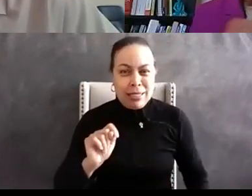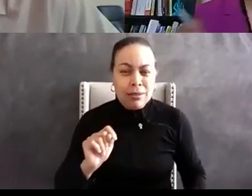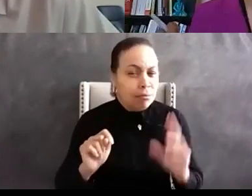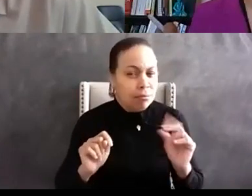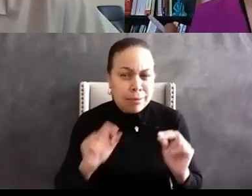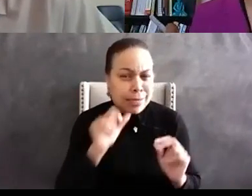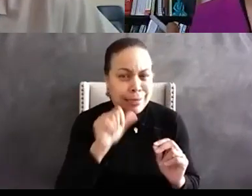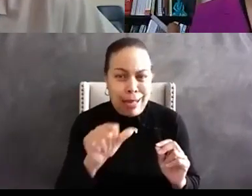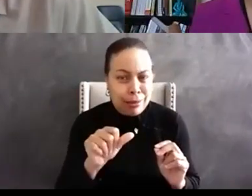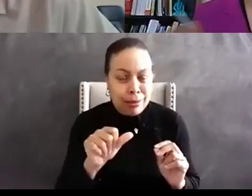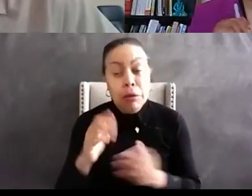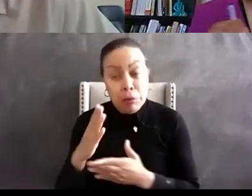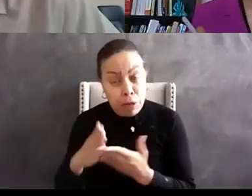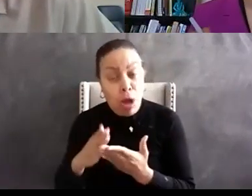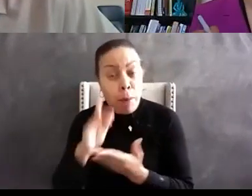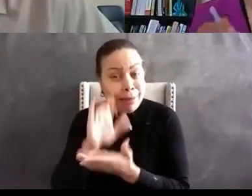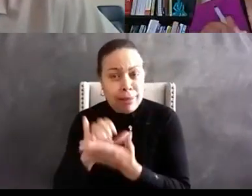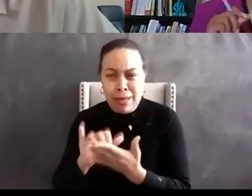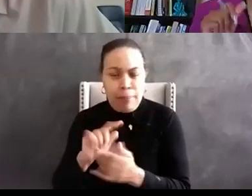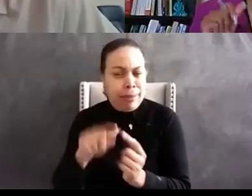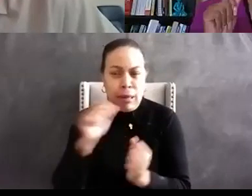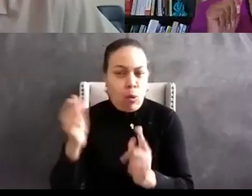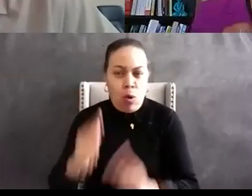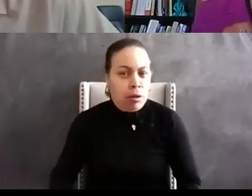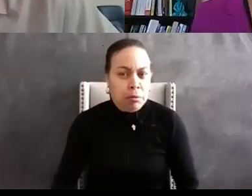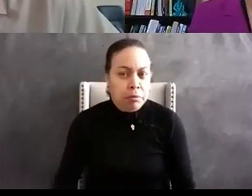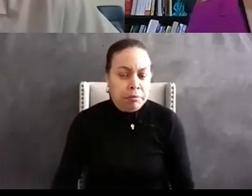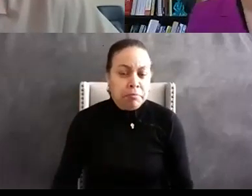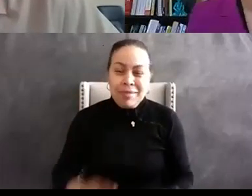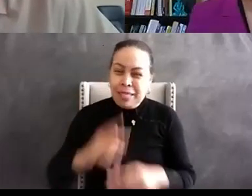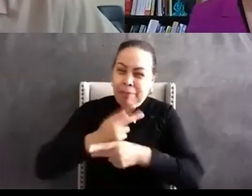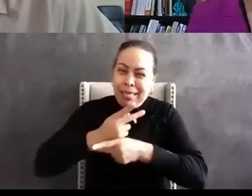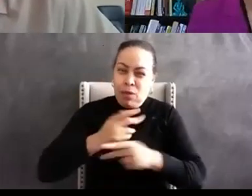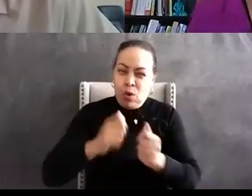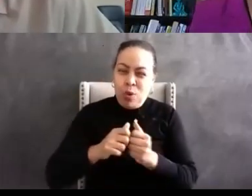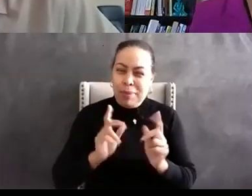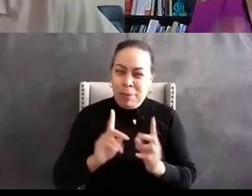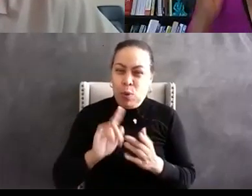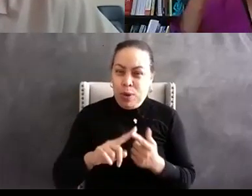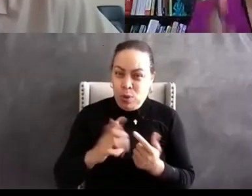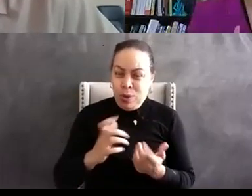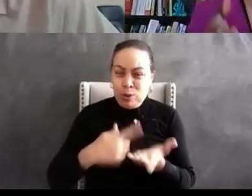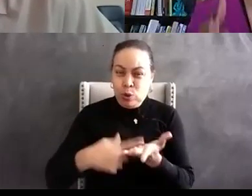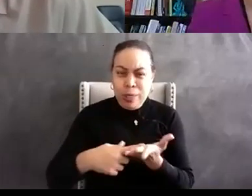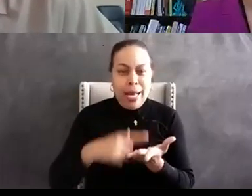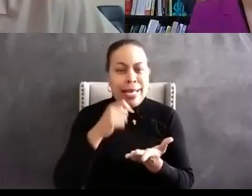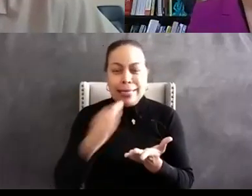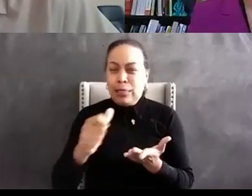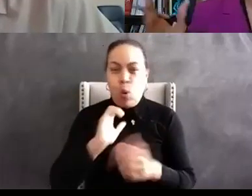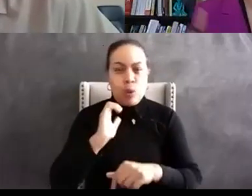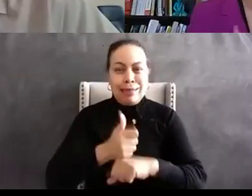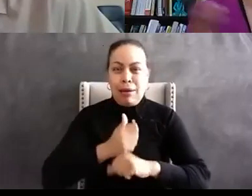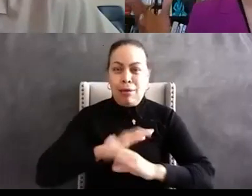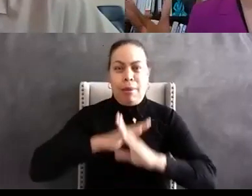there is going to be some but not all and so i'm that's i'm always careful with folks when we want to have these conversations let's not set up already